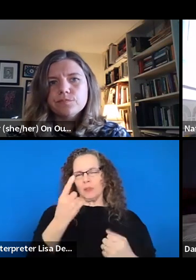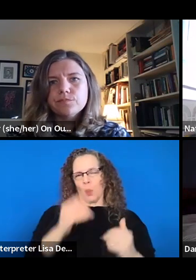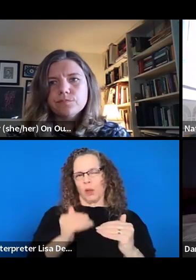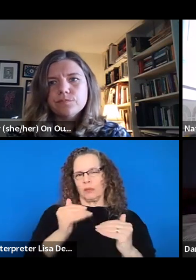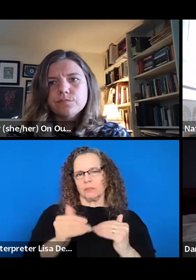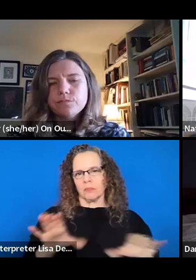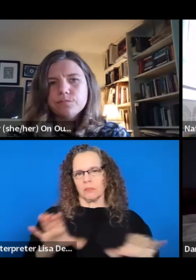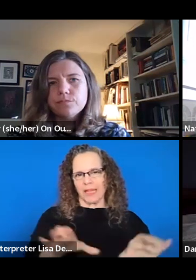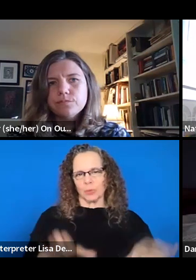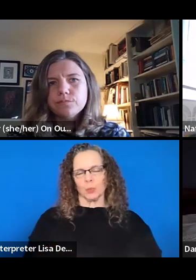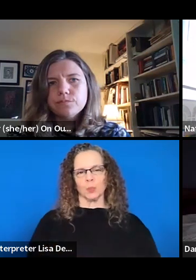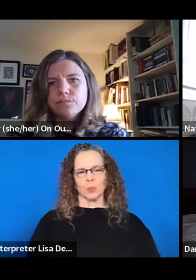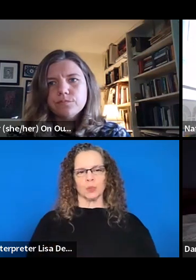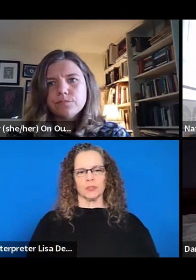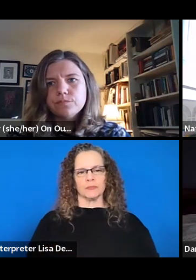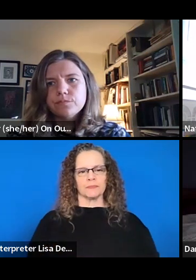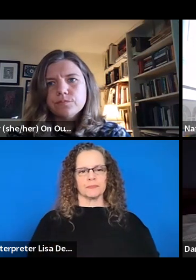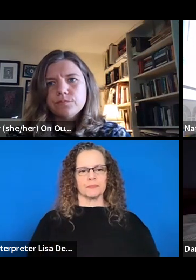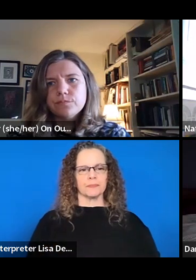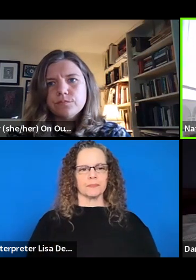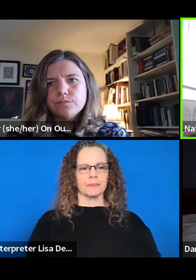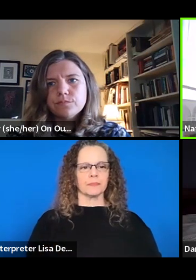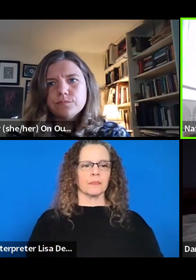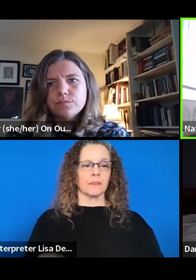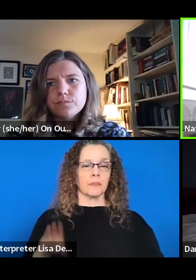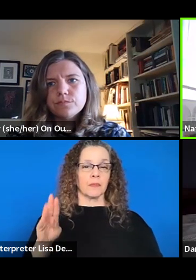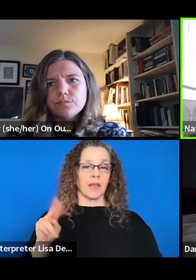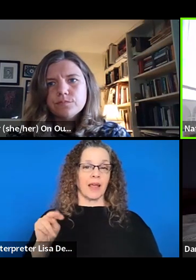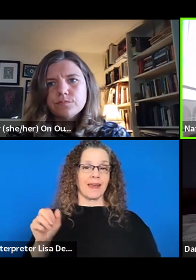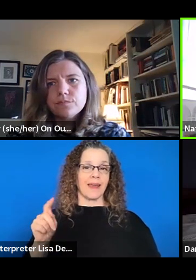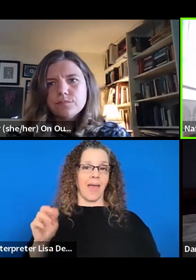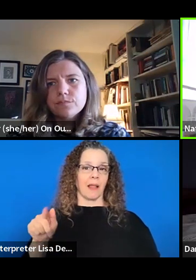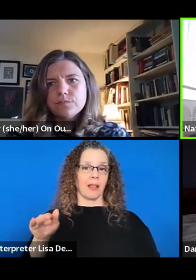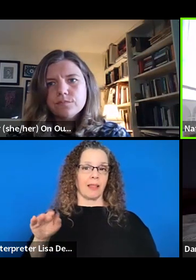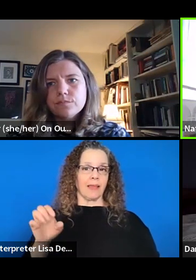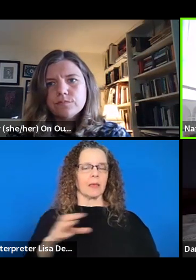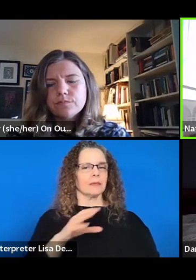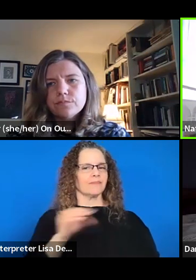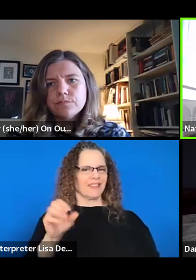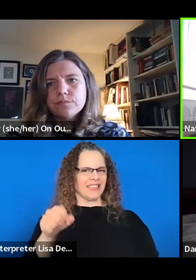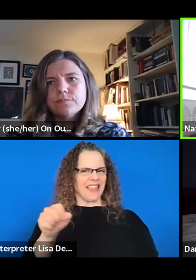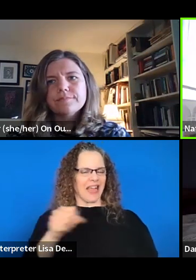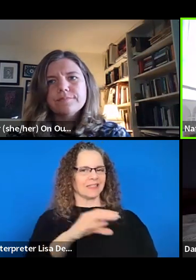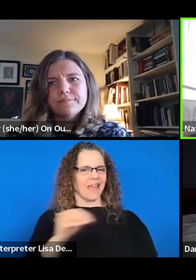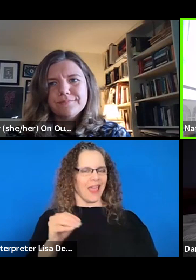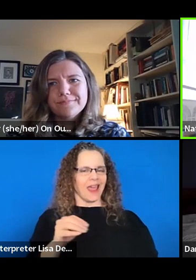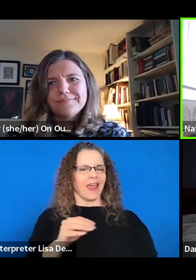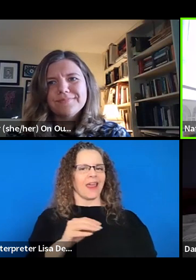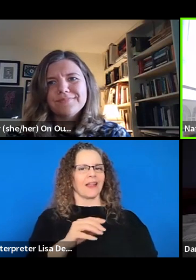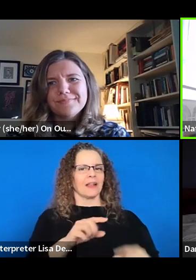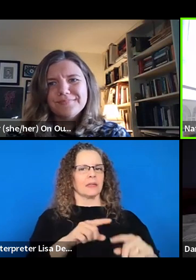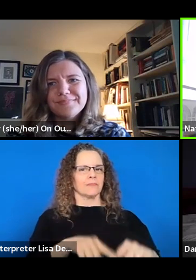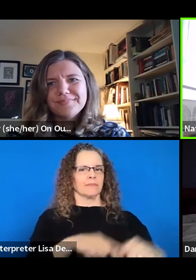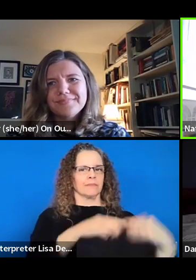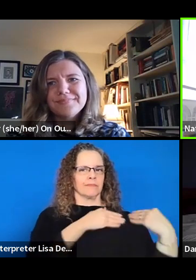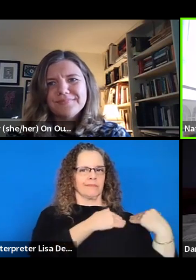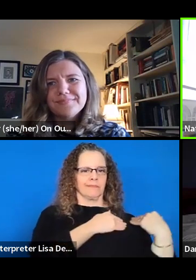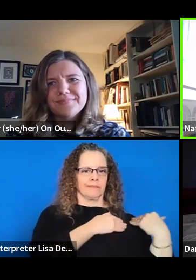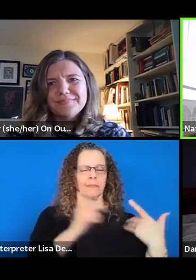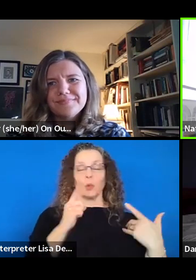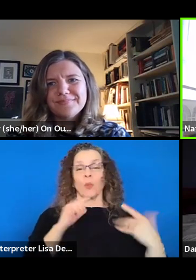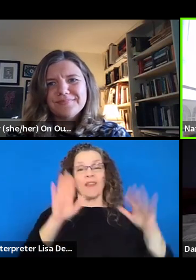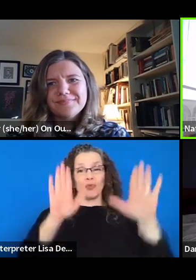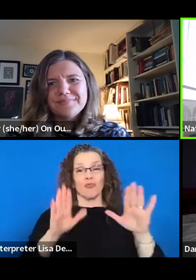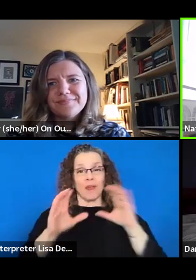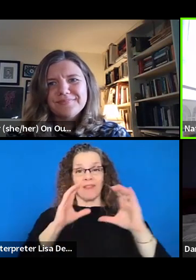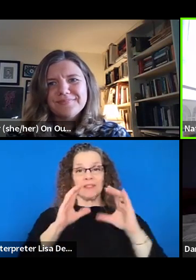Yeah. And to that, too, about accountability, right, that like board members, we had some great conversations with board members, a lot